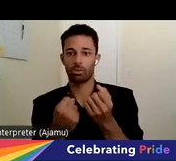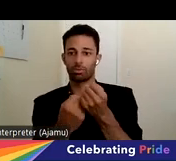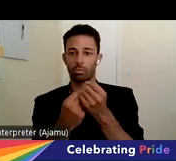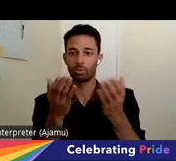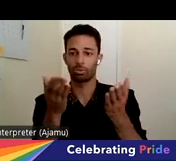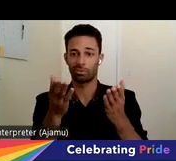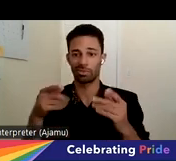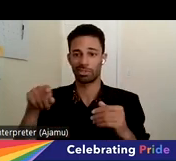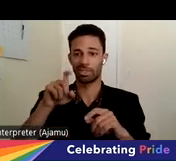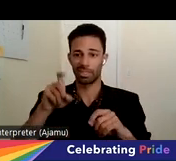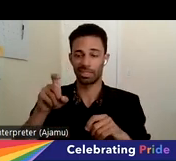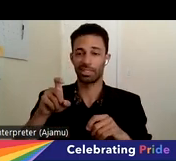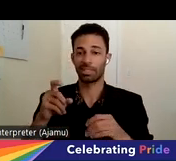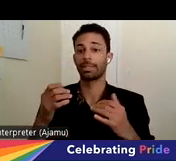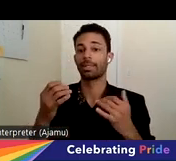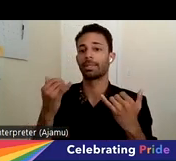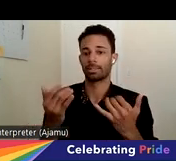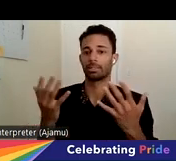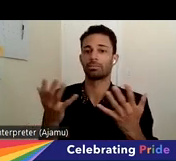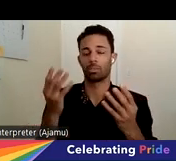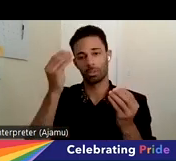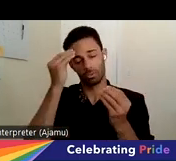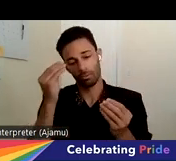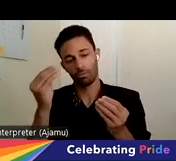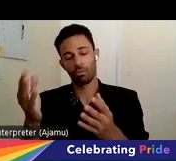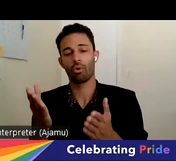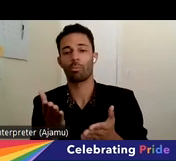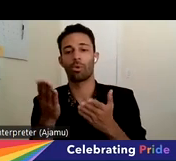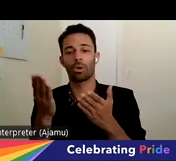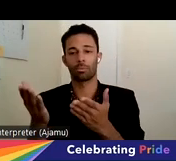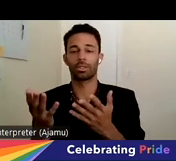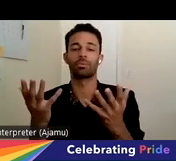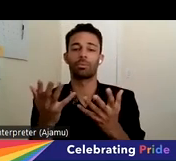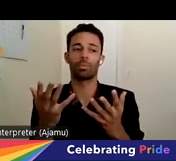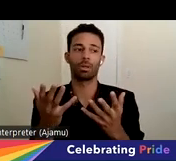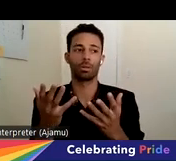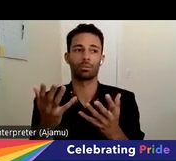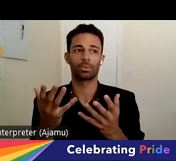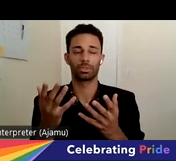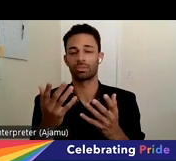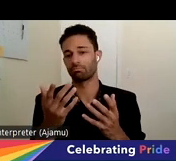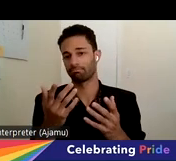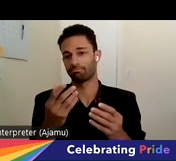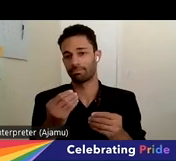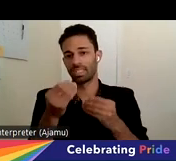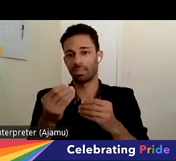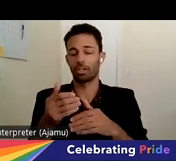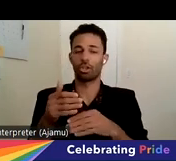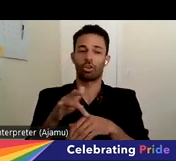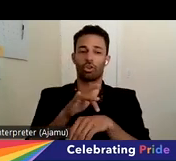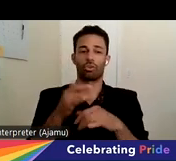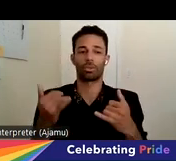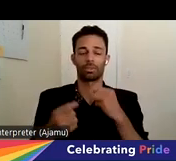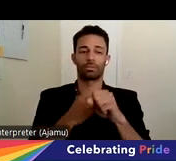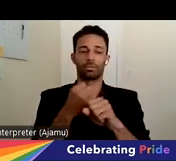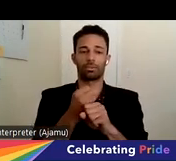This is what informed recommendations that were presented earlier in this year. We'll go to the next slide. So what